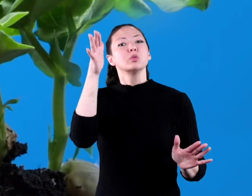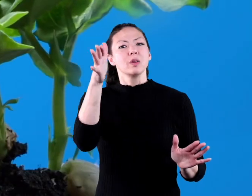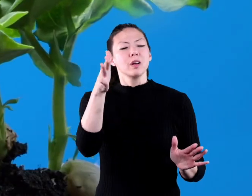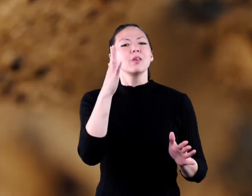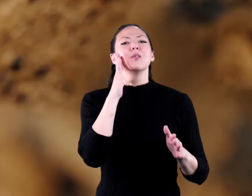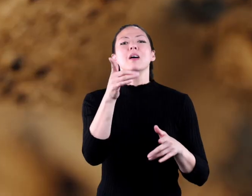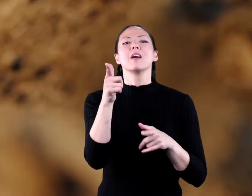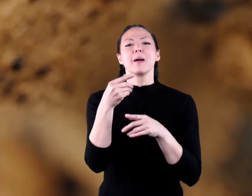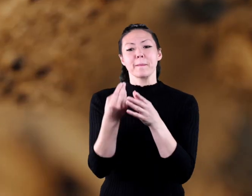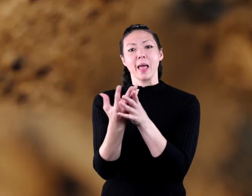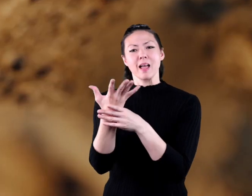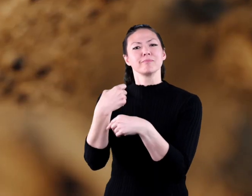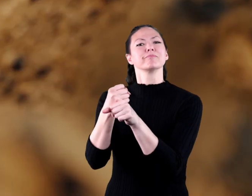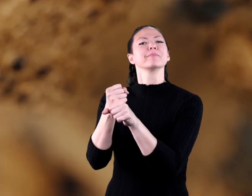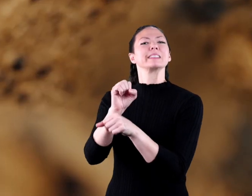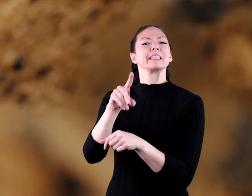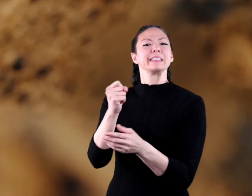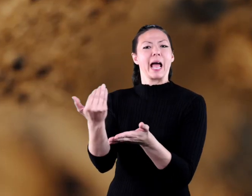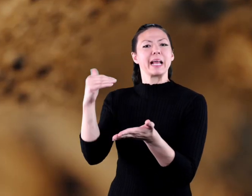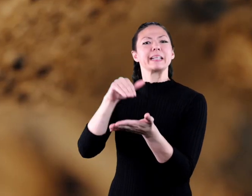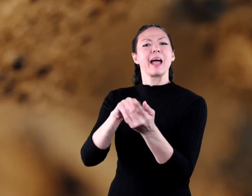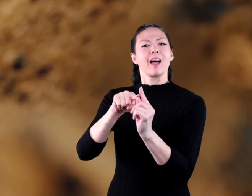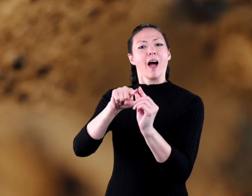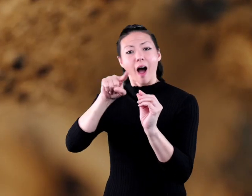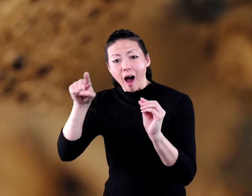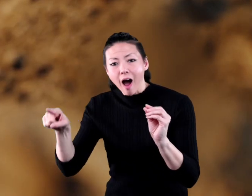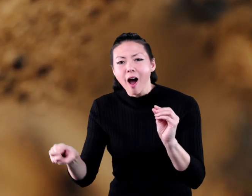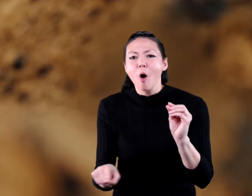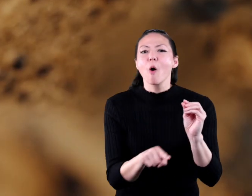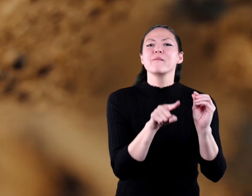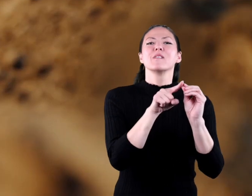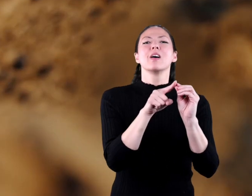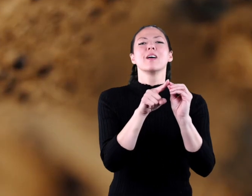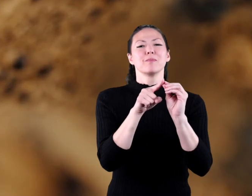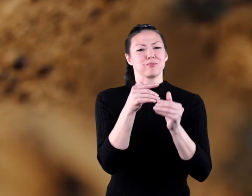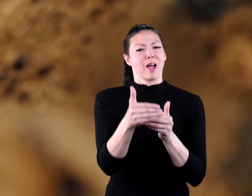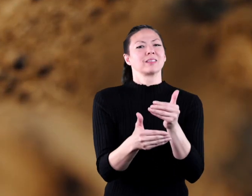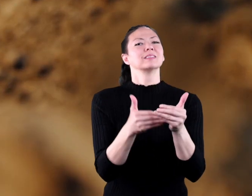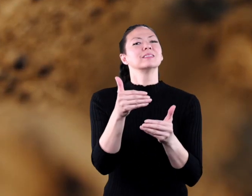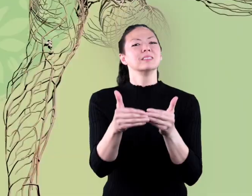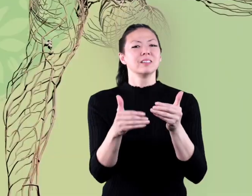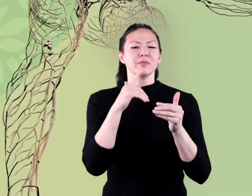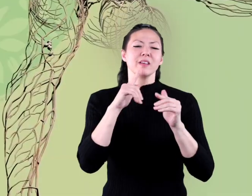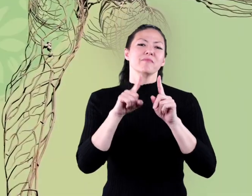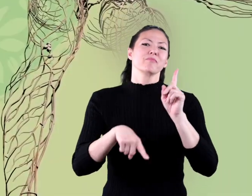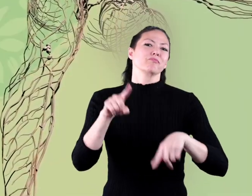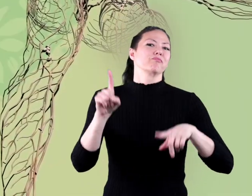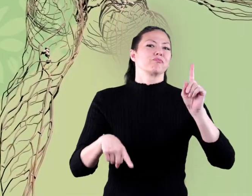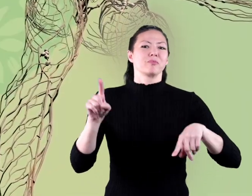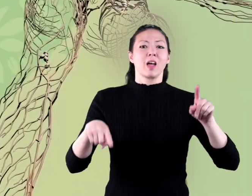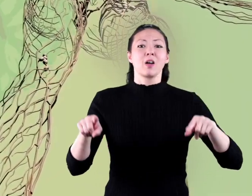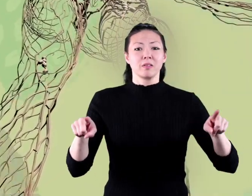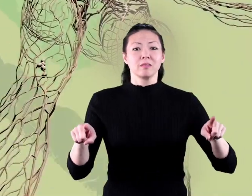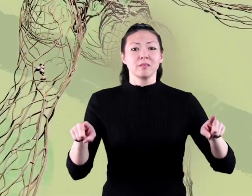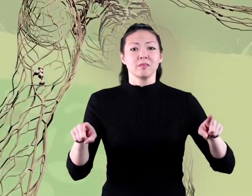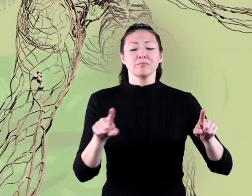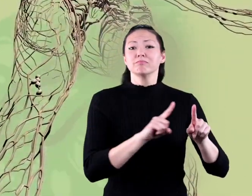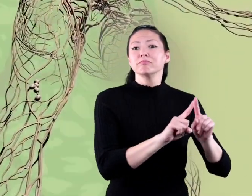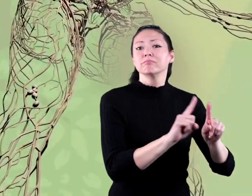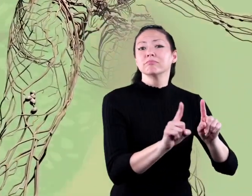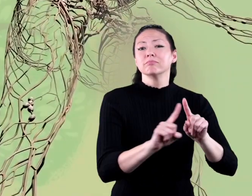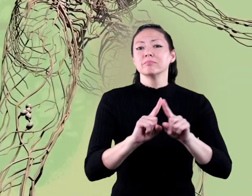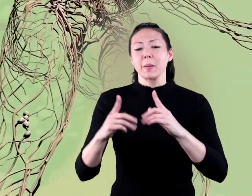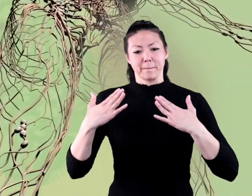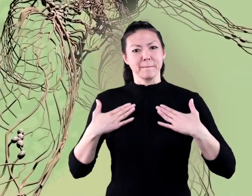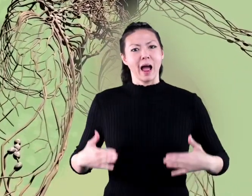eventually, that plant will create seeds of its own, and the process will start all over again. The various parts that make plants are not